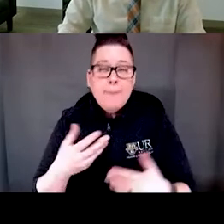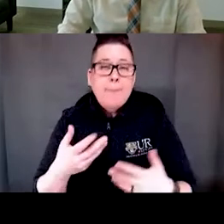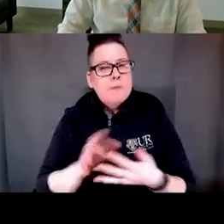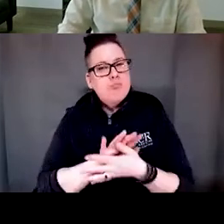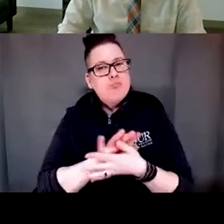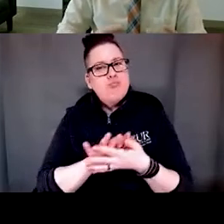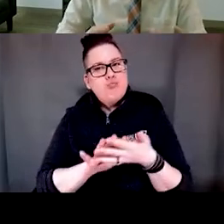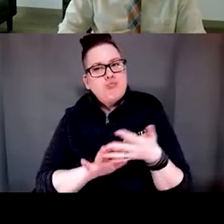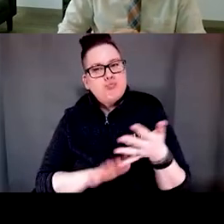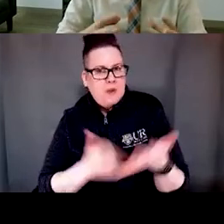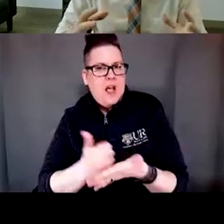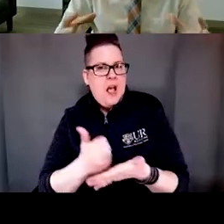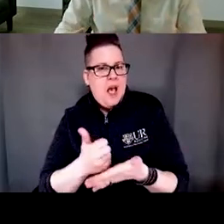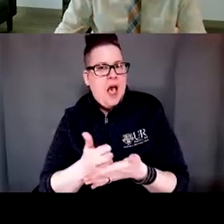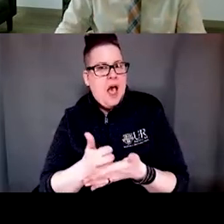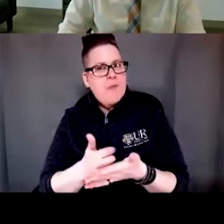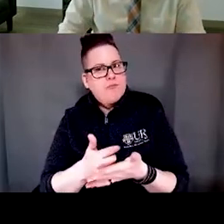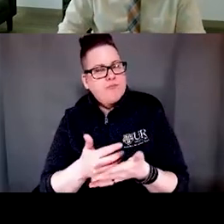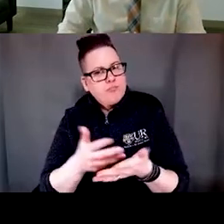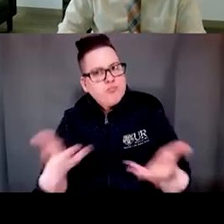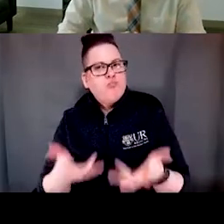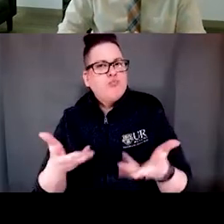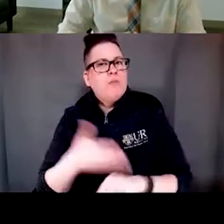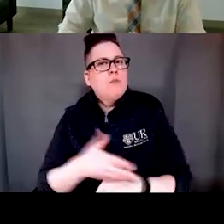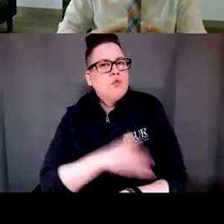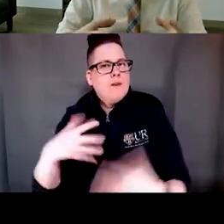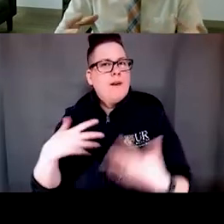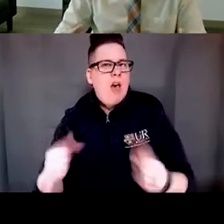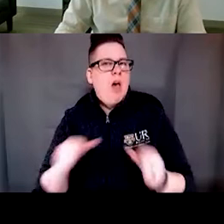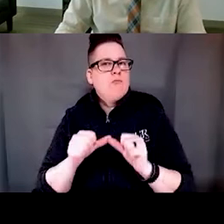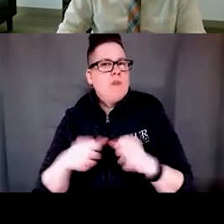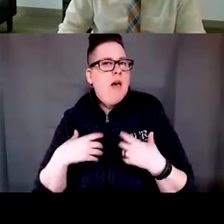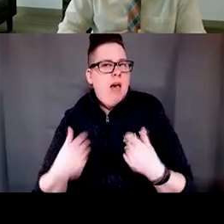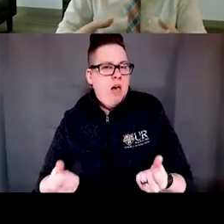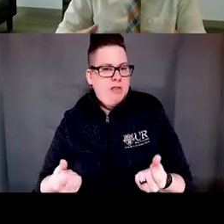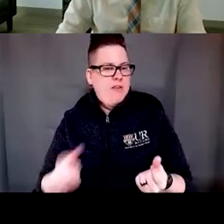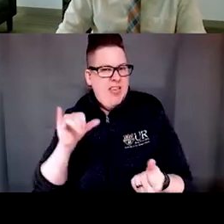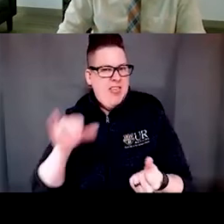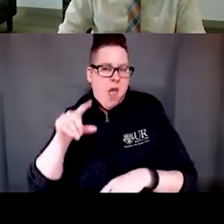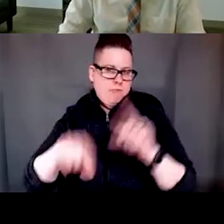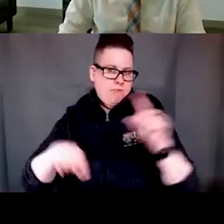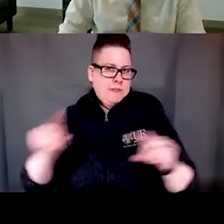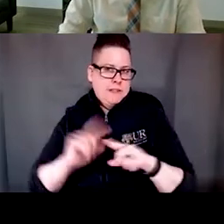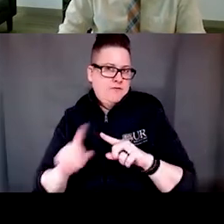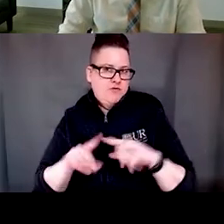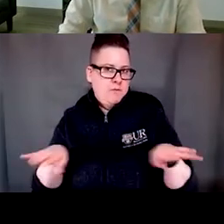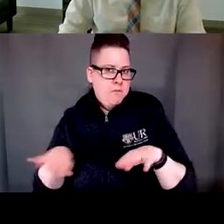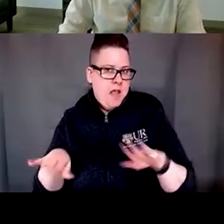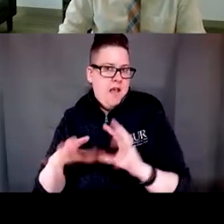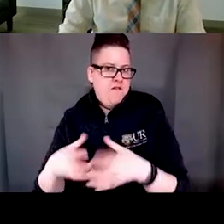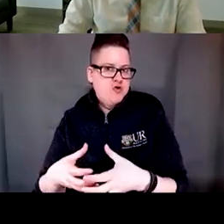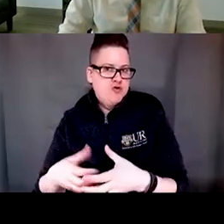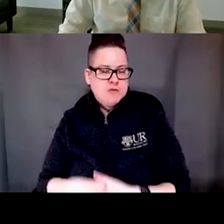health promotion really captures a wide variety of behaviors that